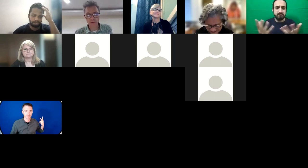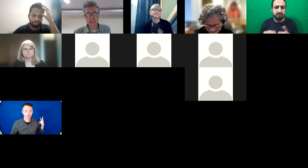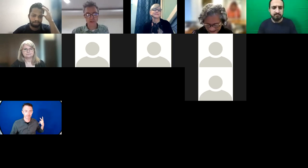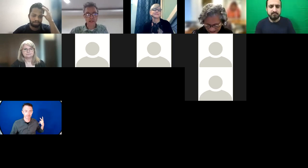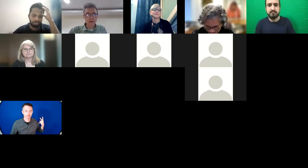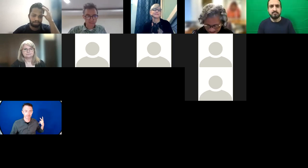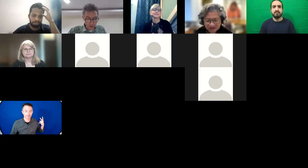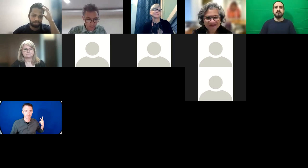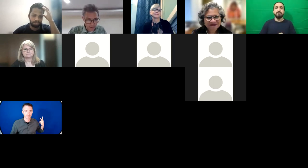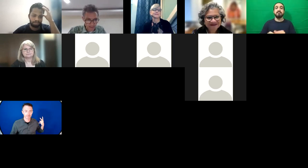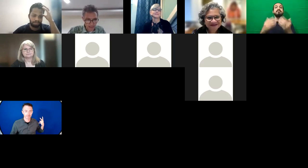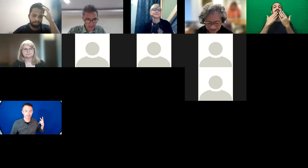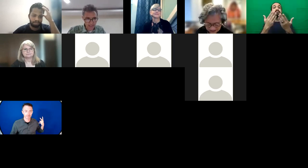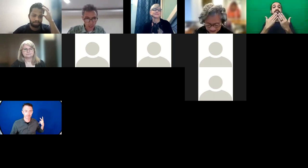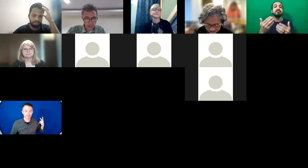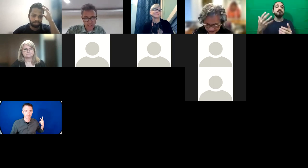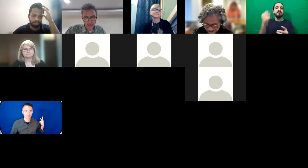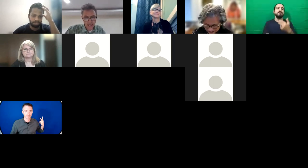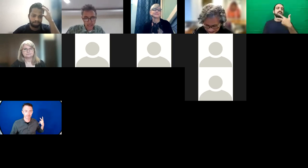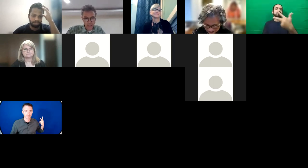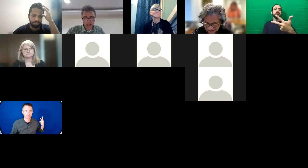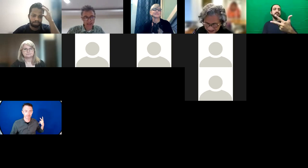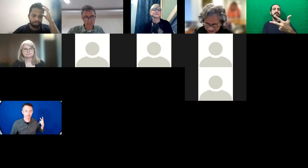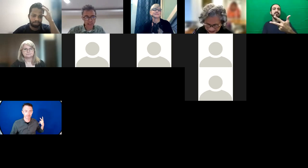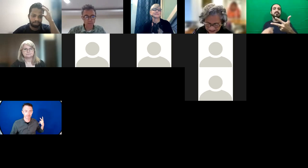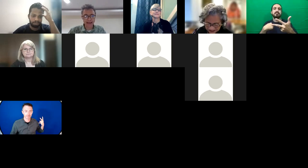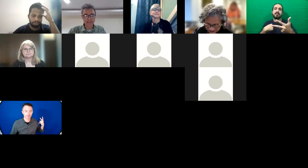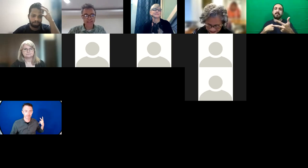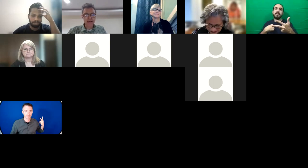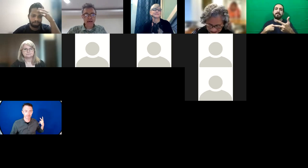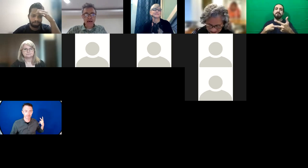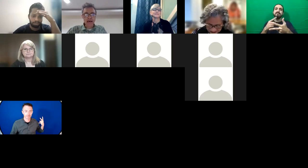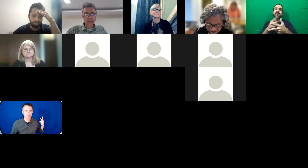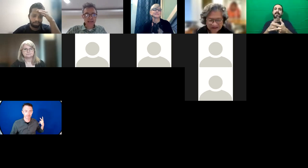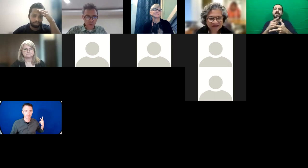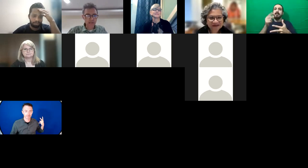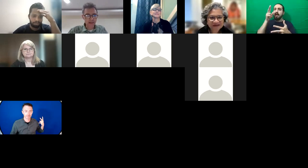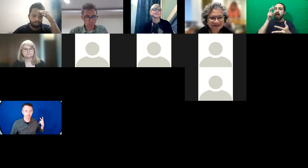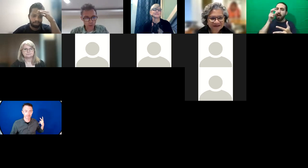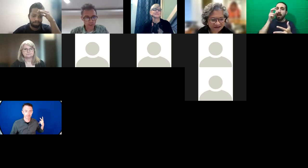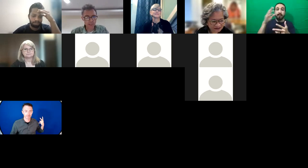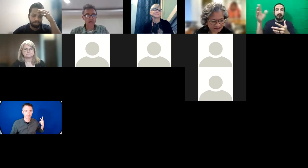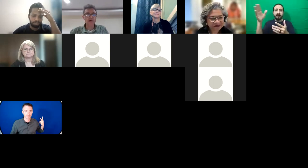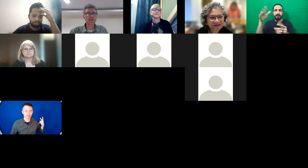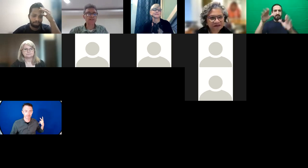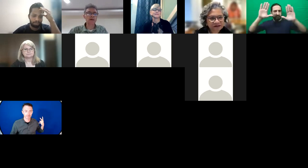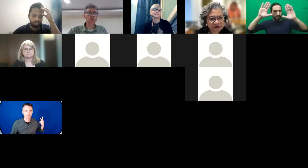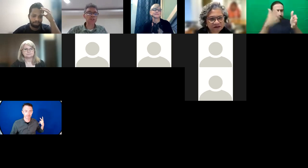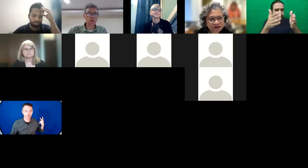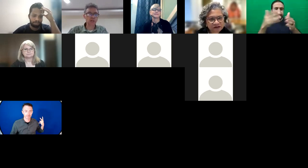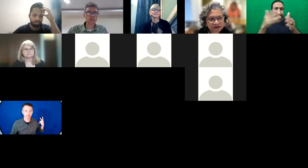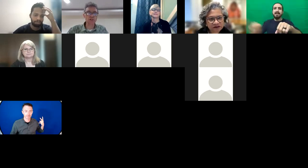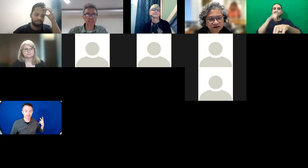want to make. First of all, we've heard a bit about the targets and the national adaptation plans, but it's really important that